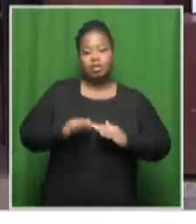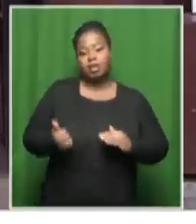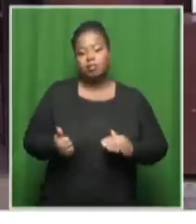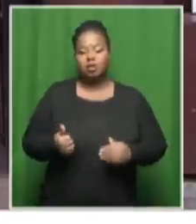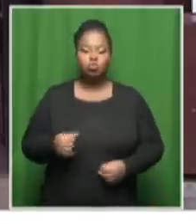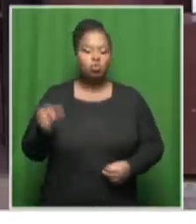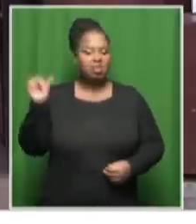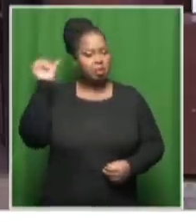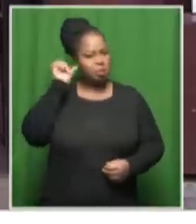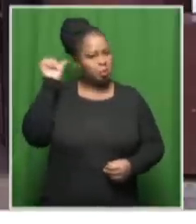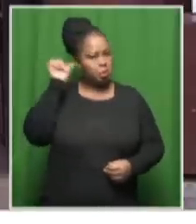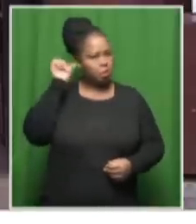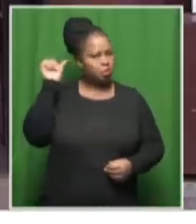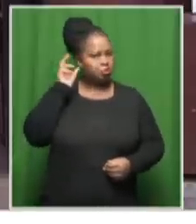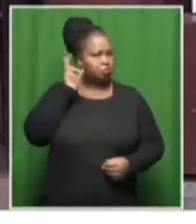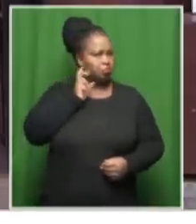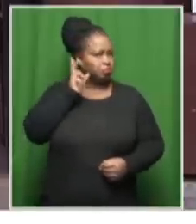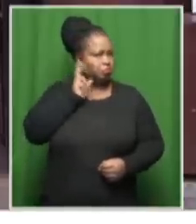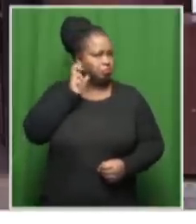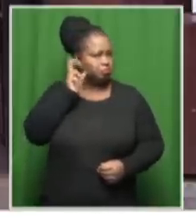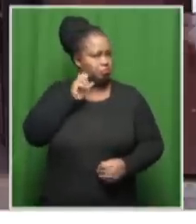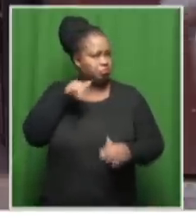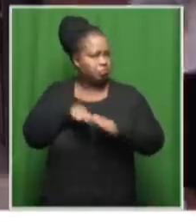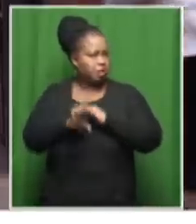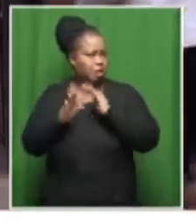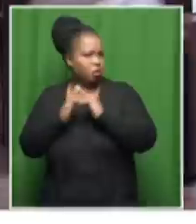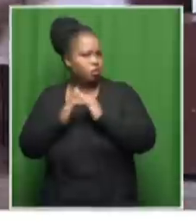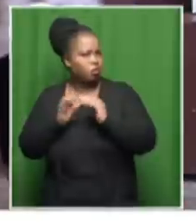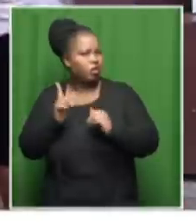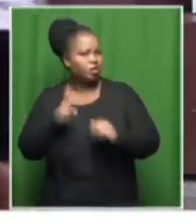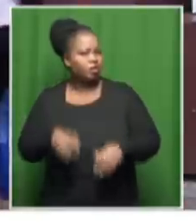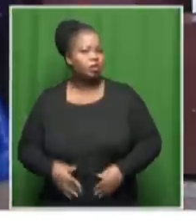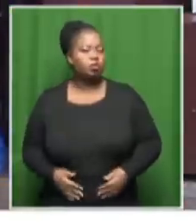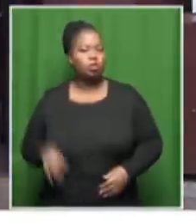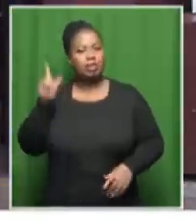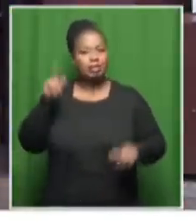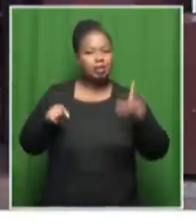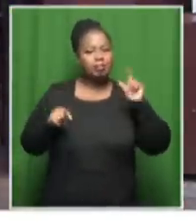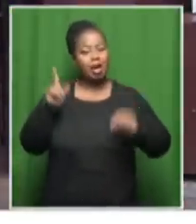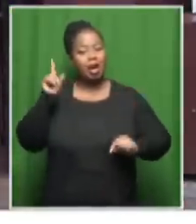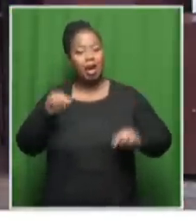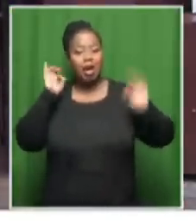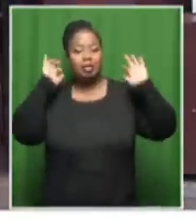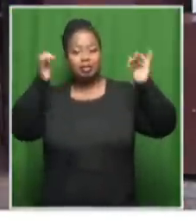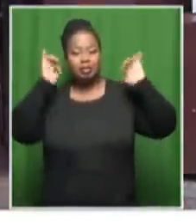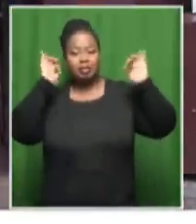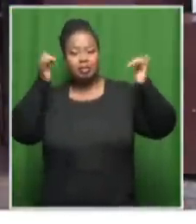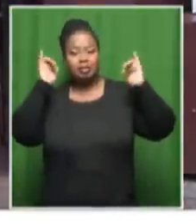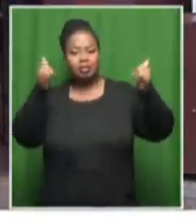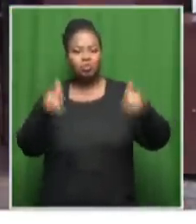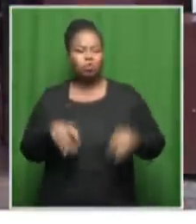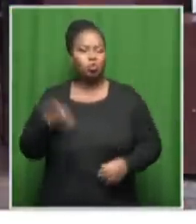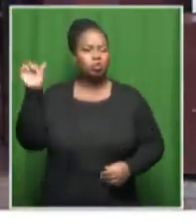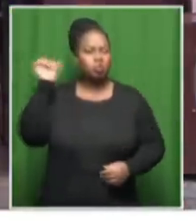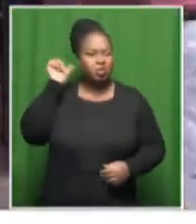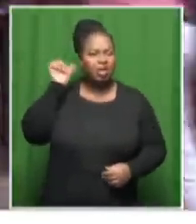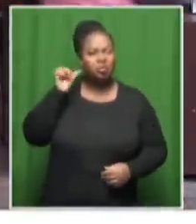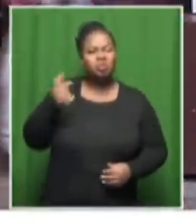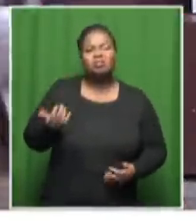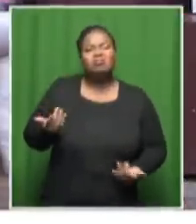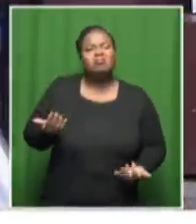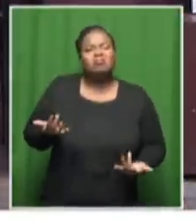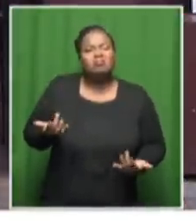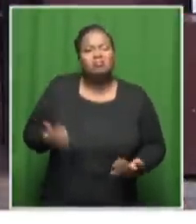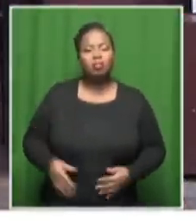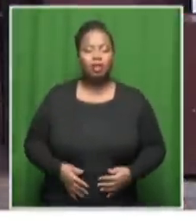kinds of noises that were coming from inside that house. Was it just a party to begin with? What were those loud sounds? And at which